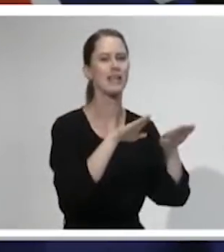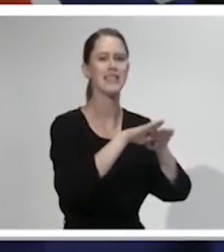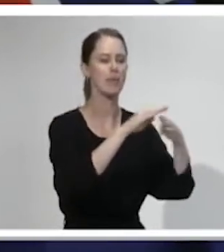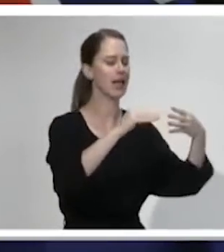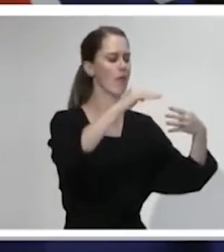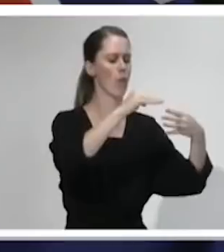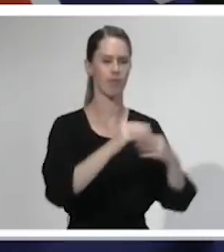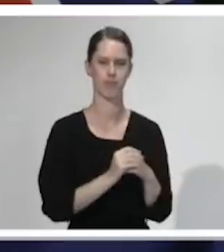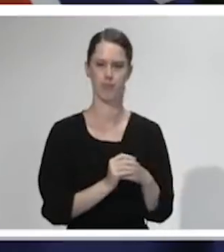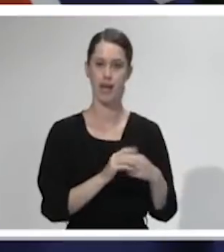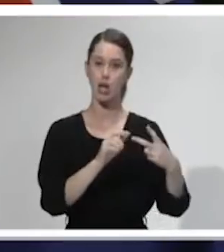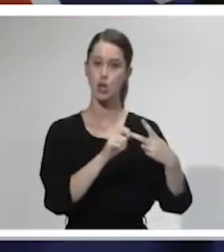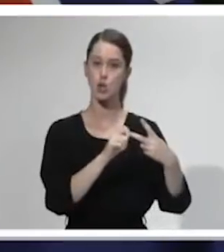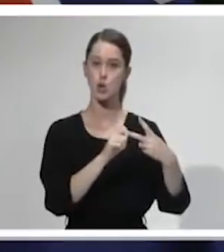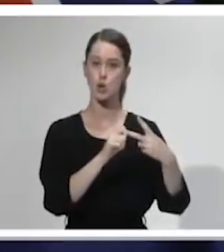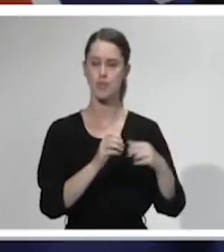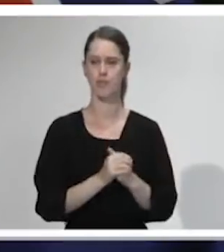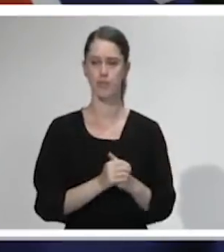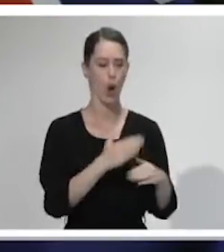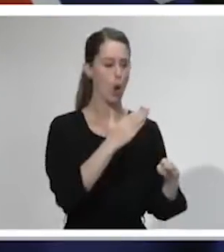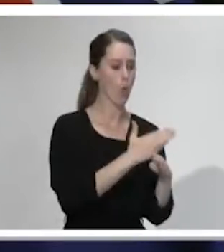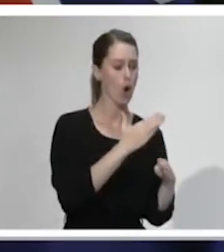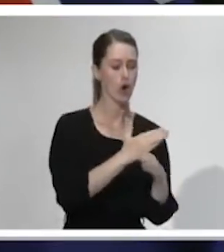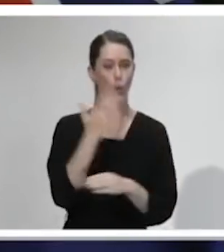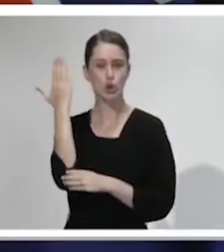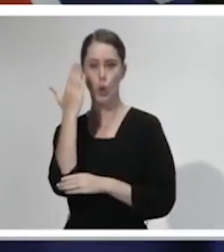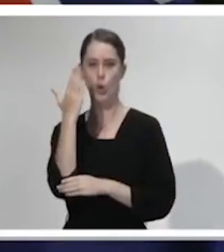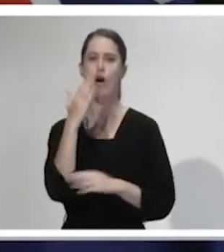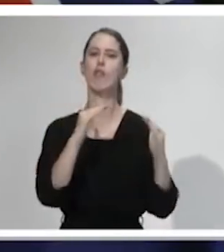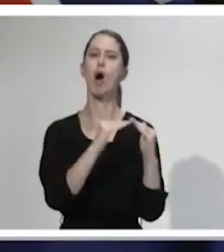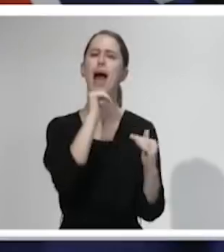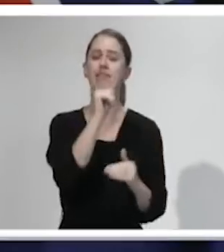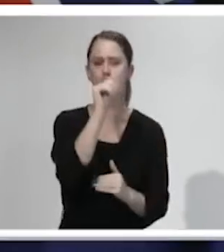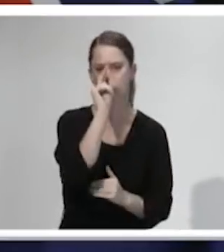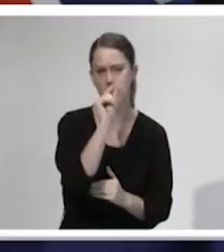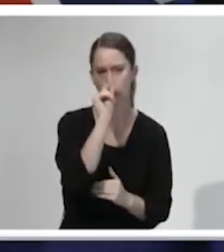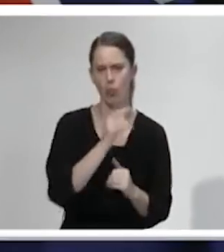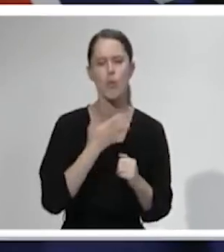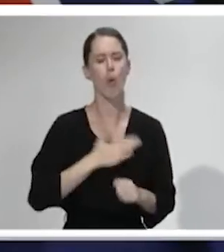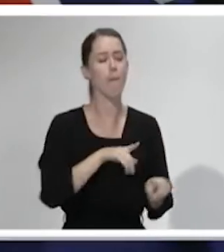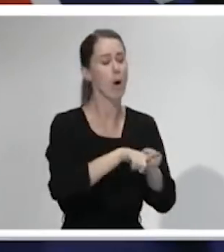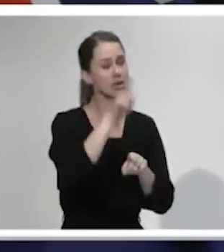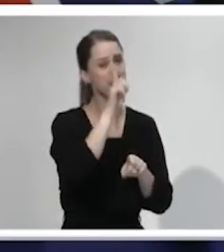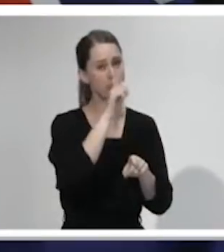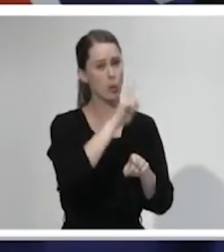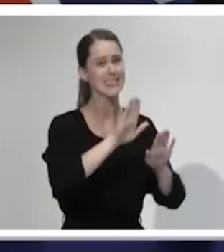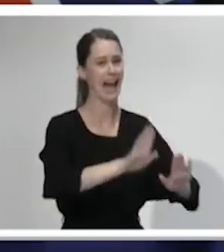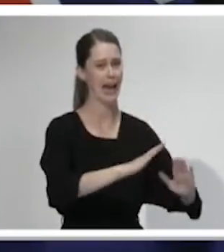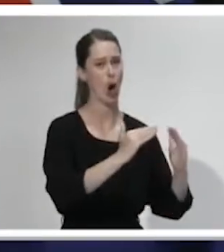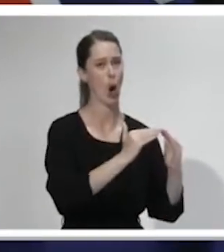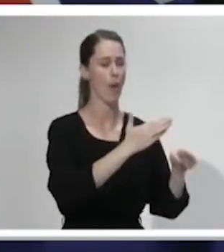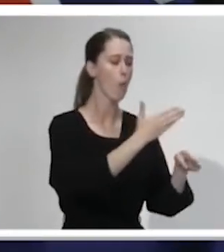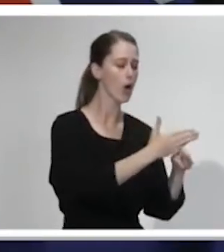Two, work and learn from home if you can. We still want the vast majority of people working from